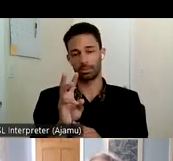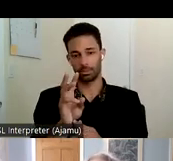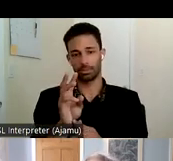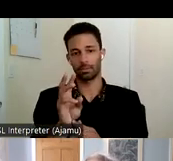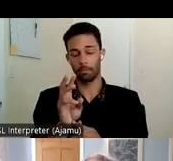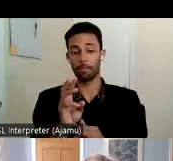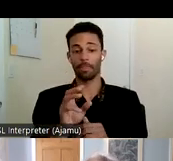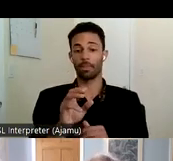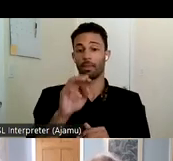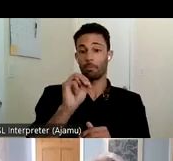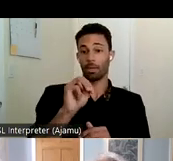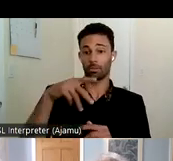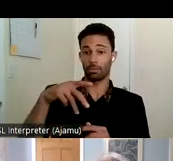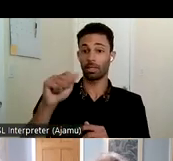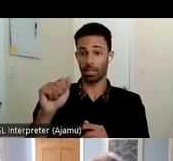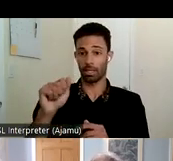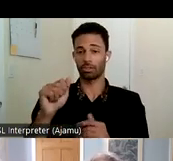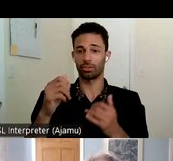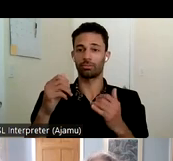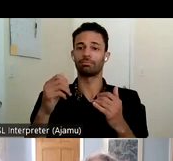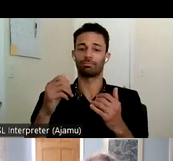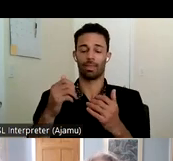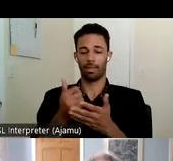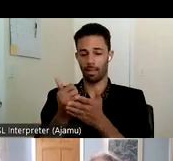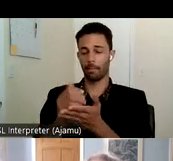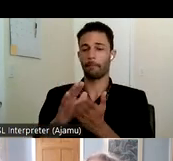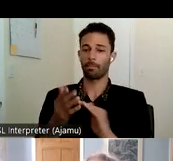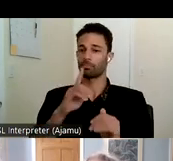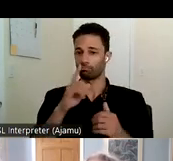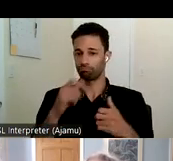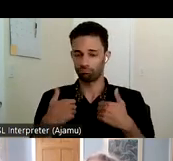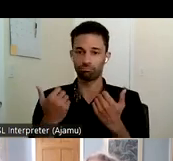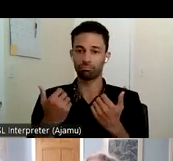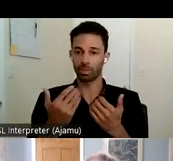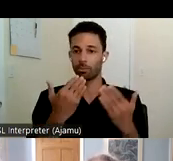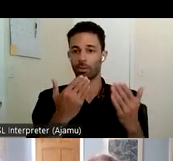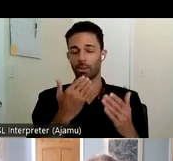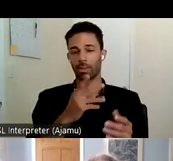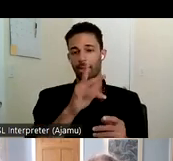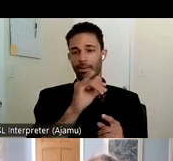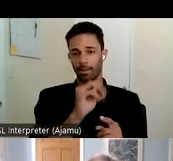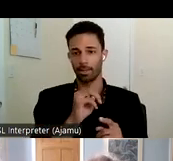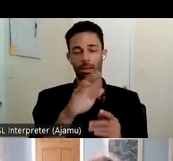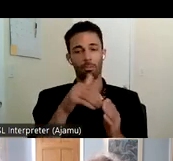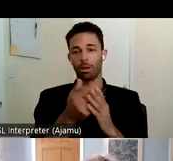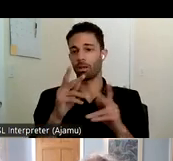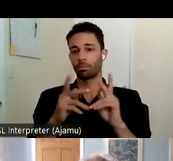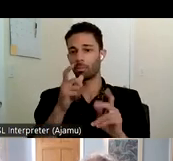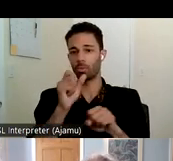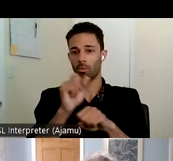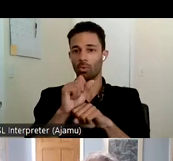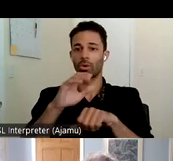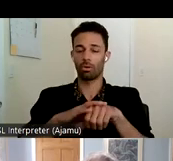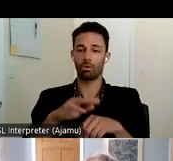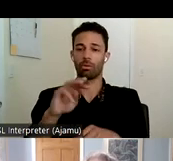the master plan on aging that made it a reality so I want to thank Kim McCoy Wade and all of the people uh who worked on the master plan